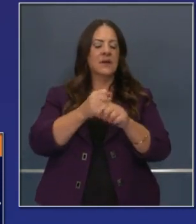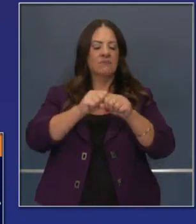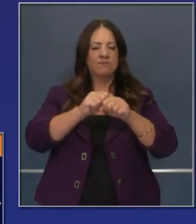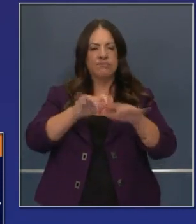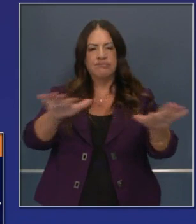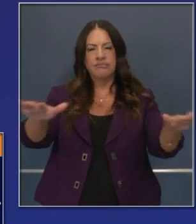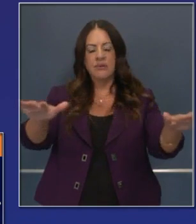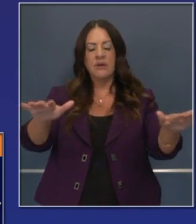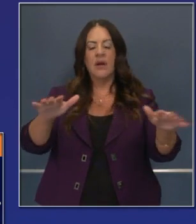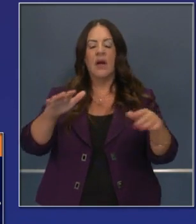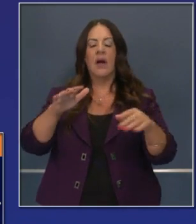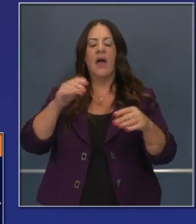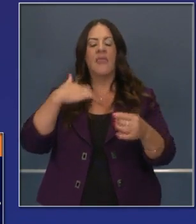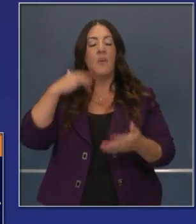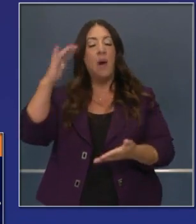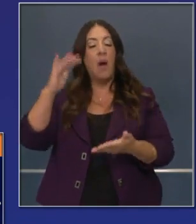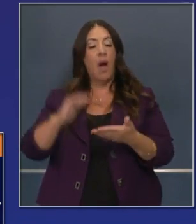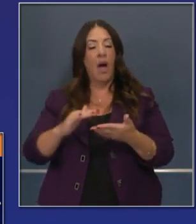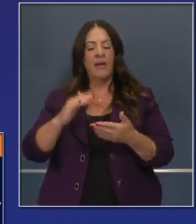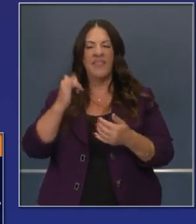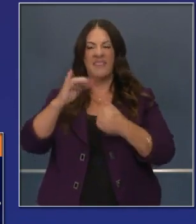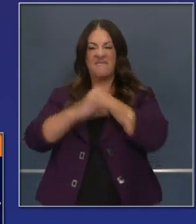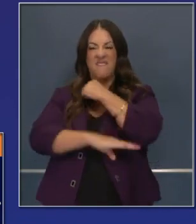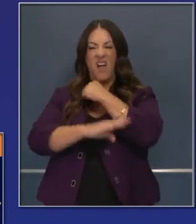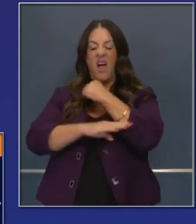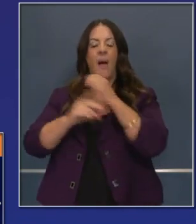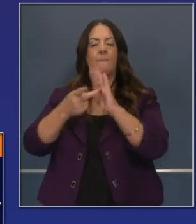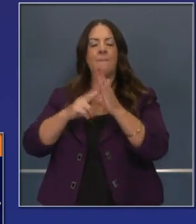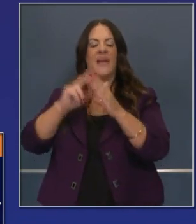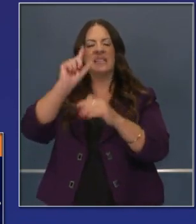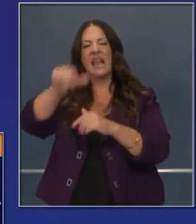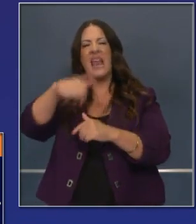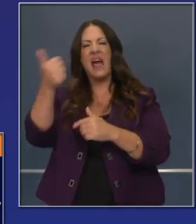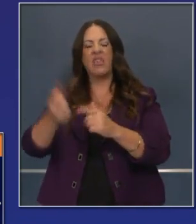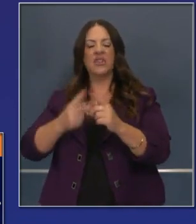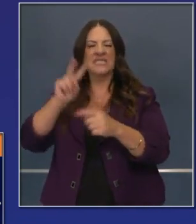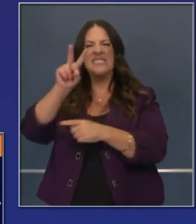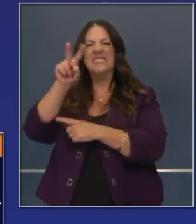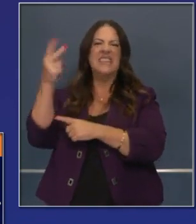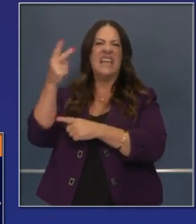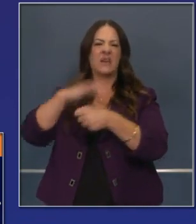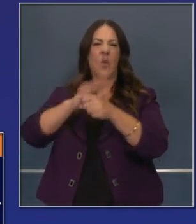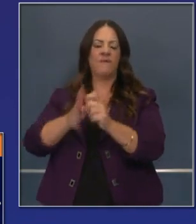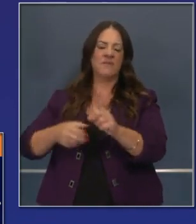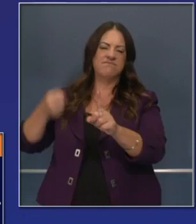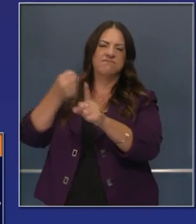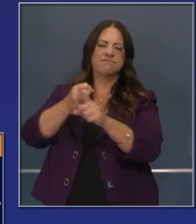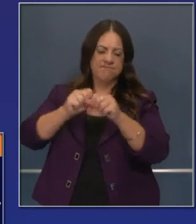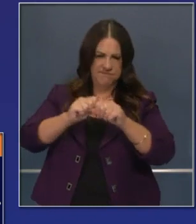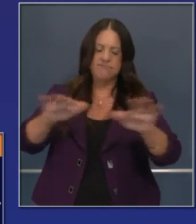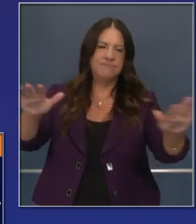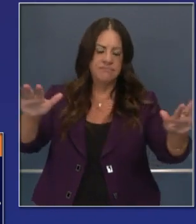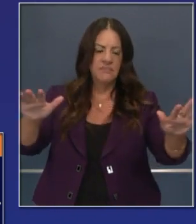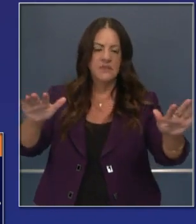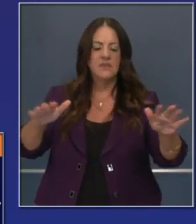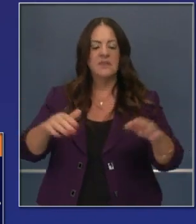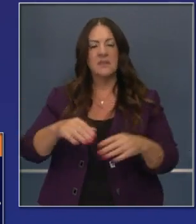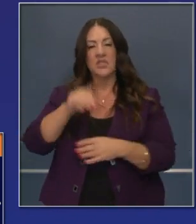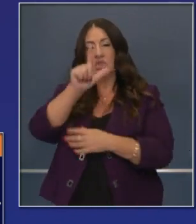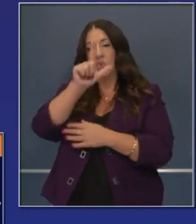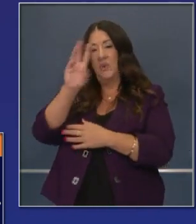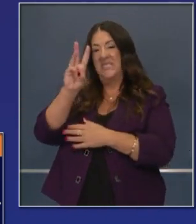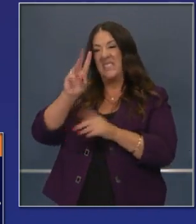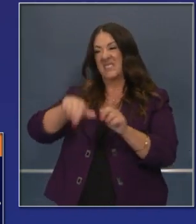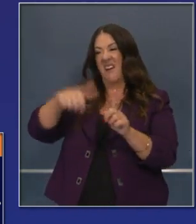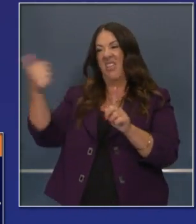wave of this pandemic into the fall season. I believe this morning, there were 26 states that have